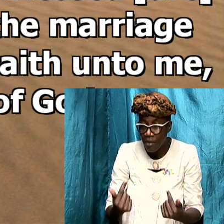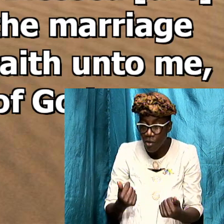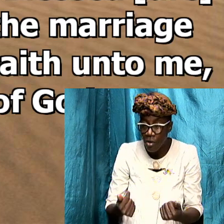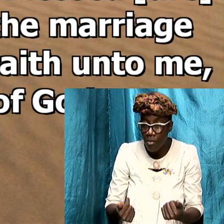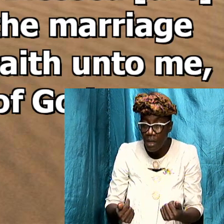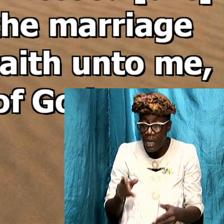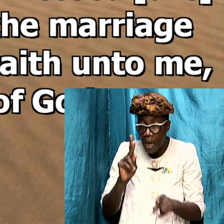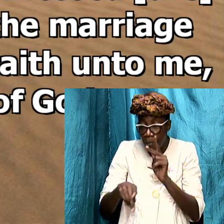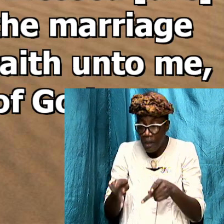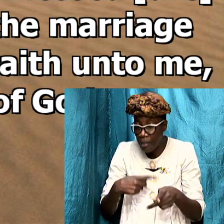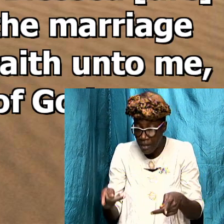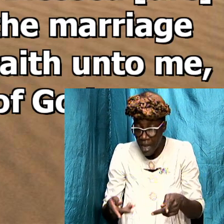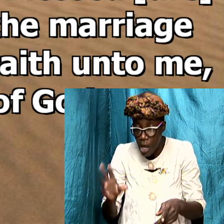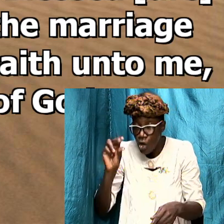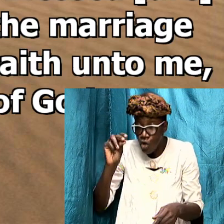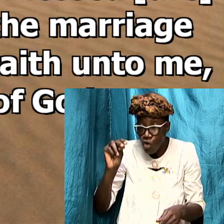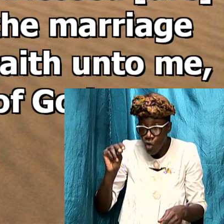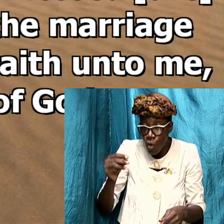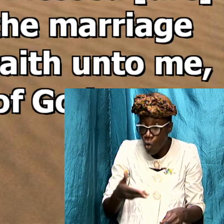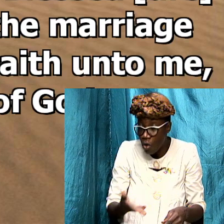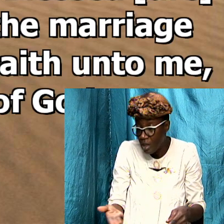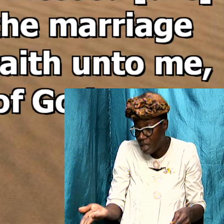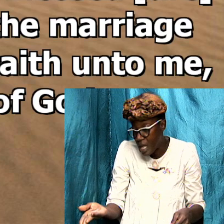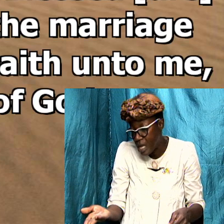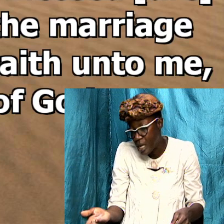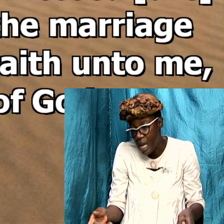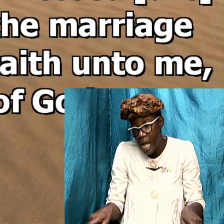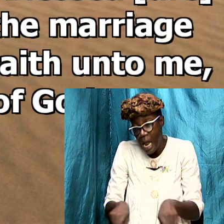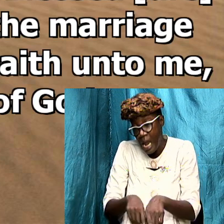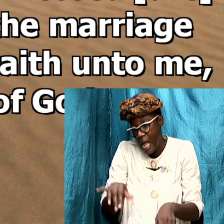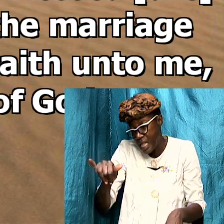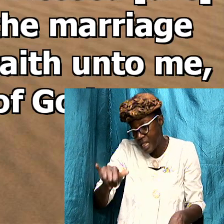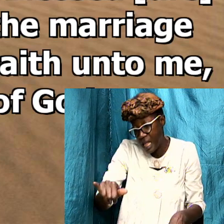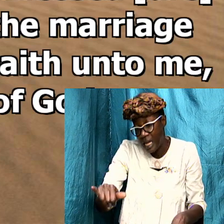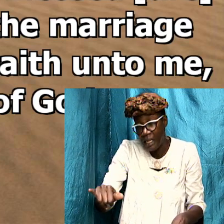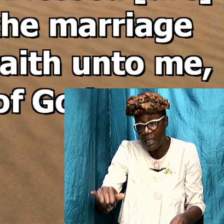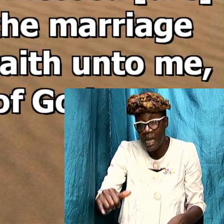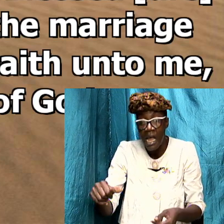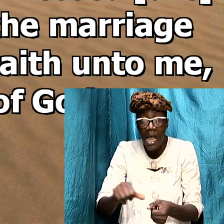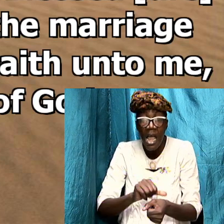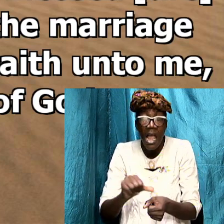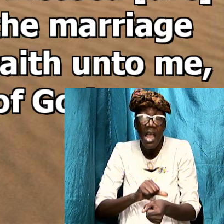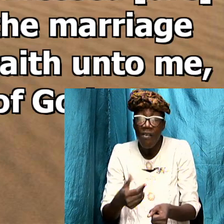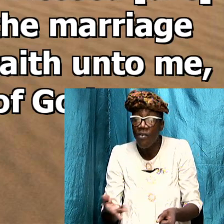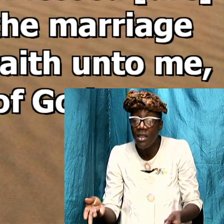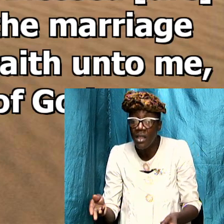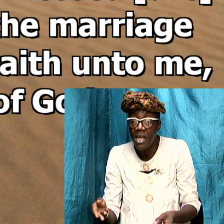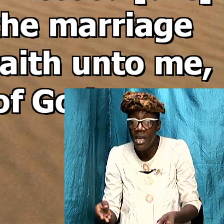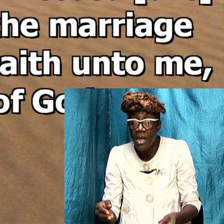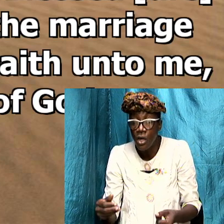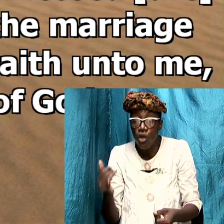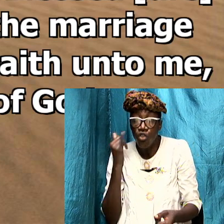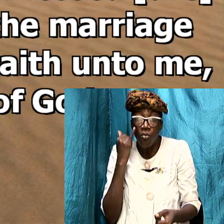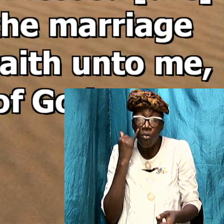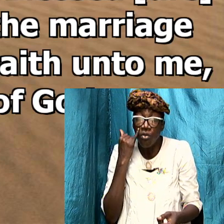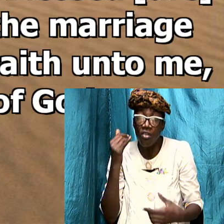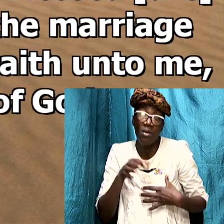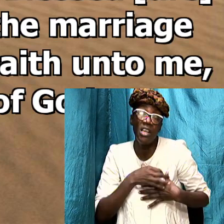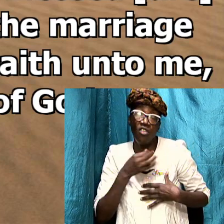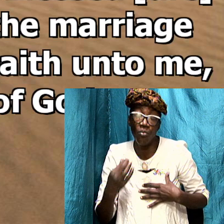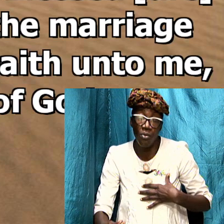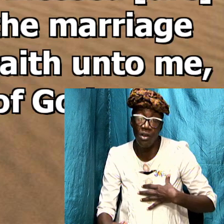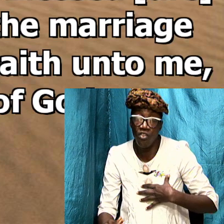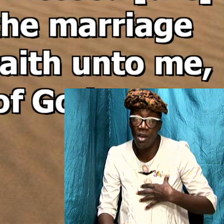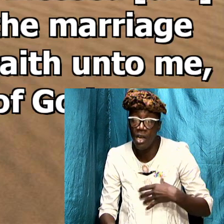said there is no such thing as that everything in revelation is supposed to be spiritualized and when you're talking about